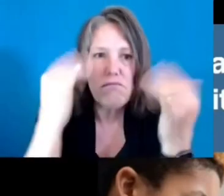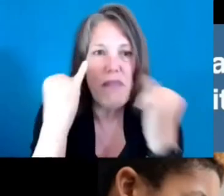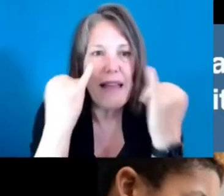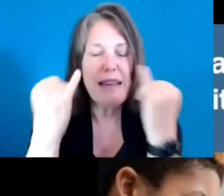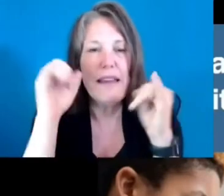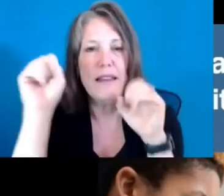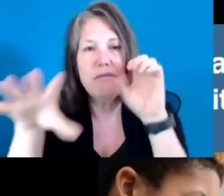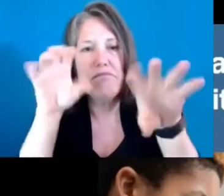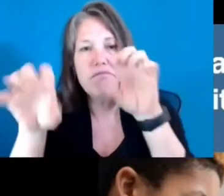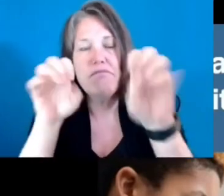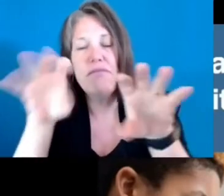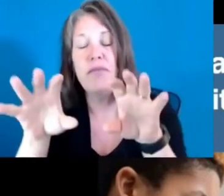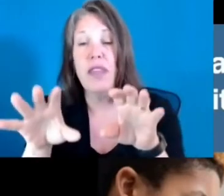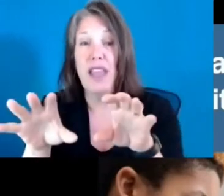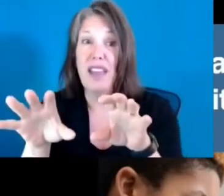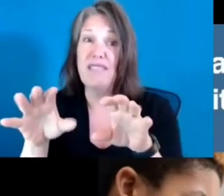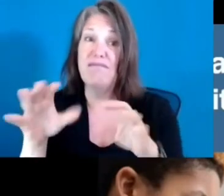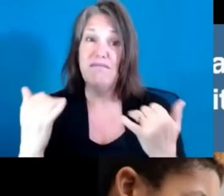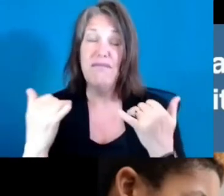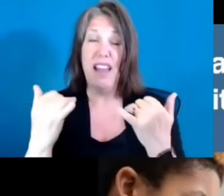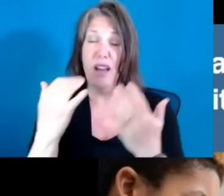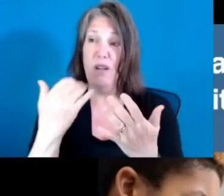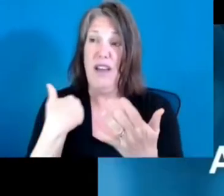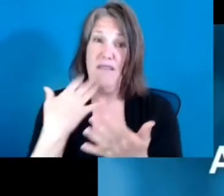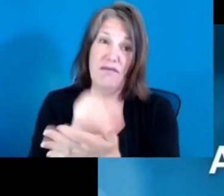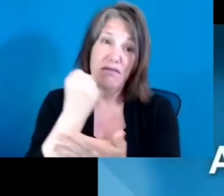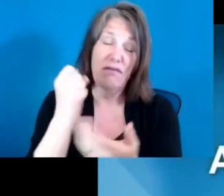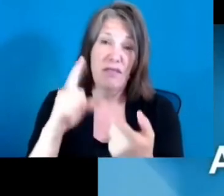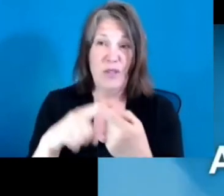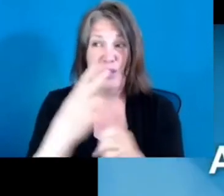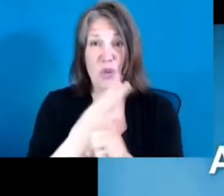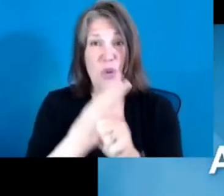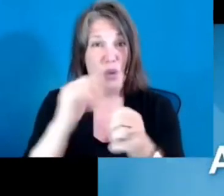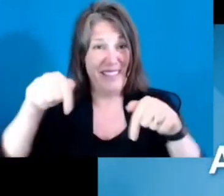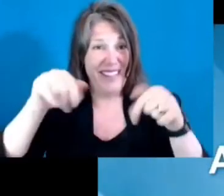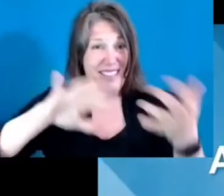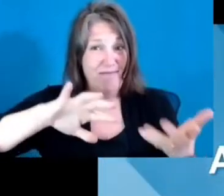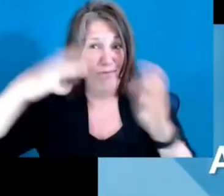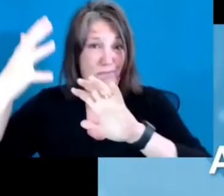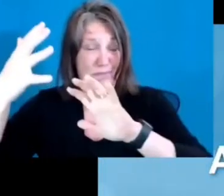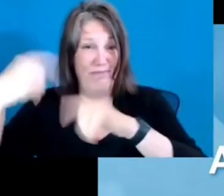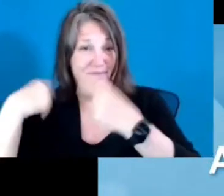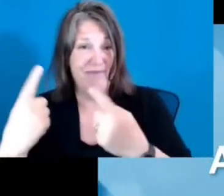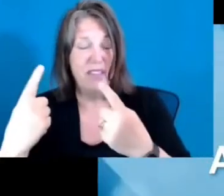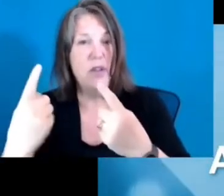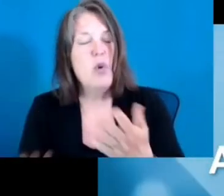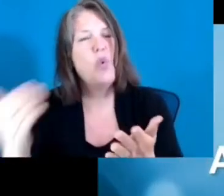disruption to rethink the systems that we're using. So it's not any